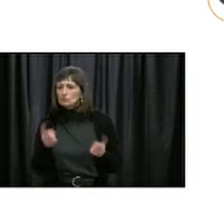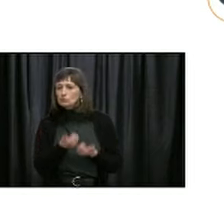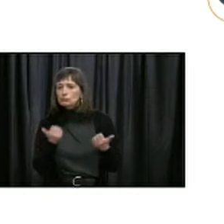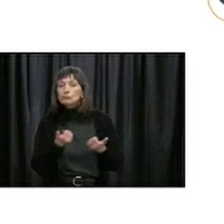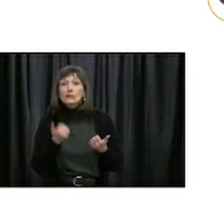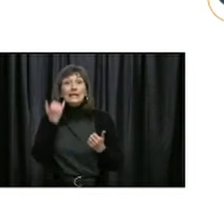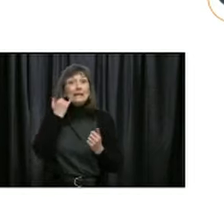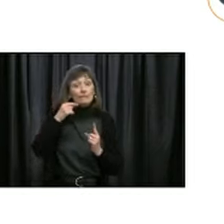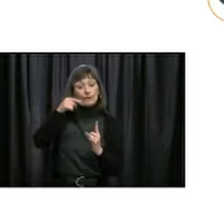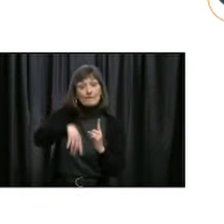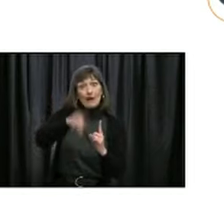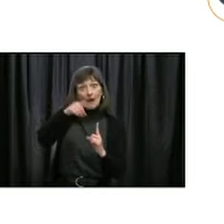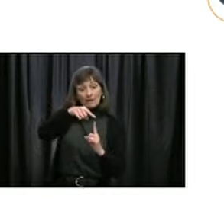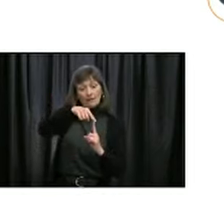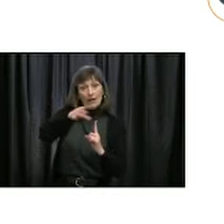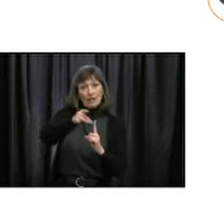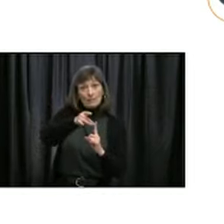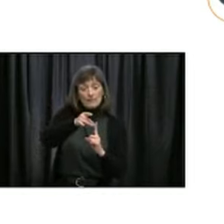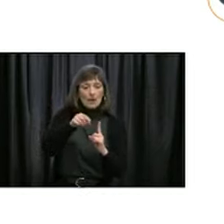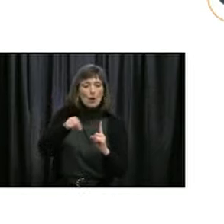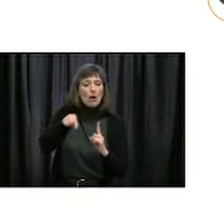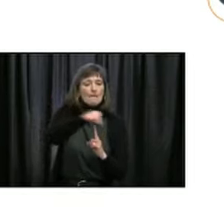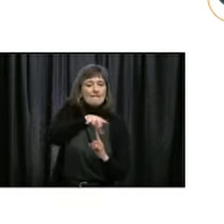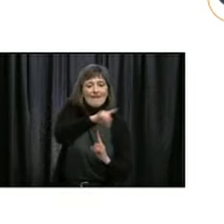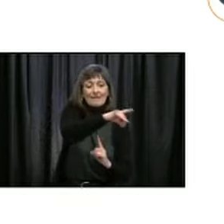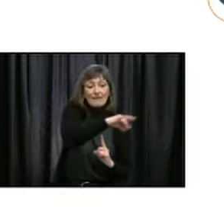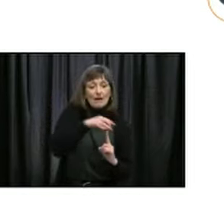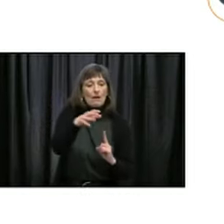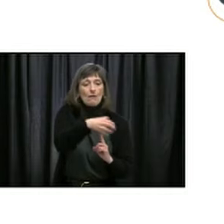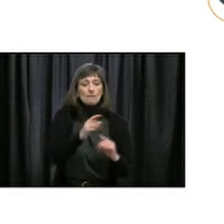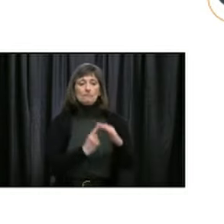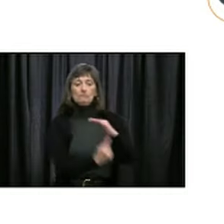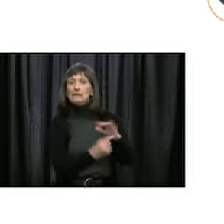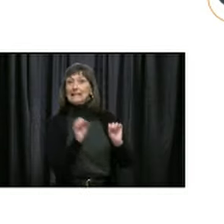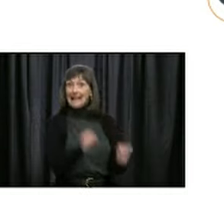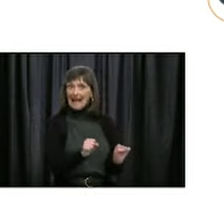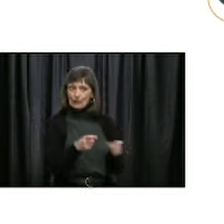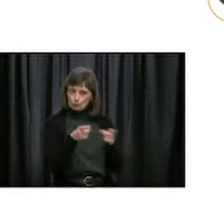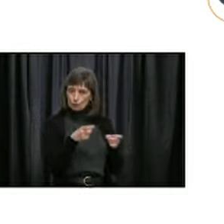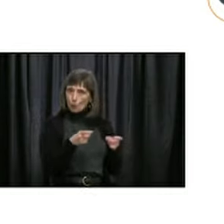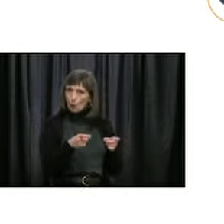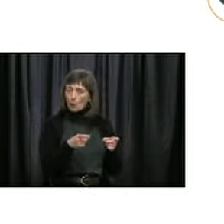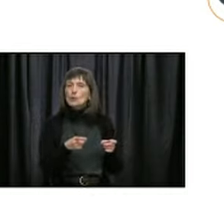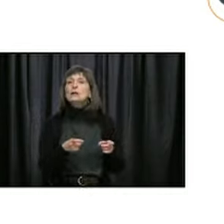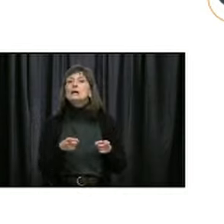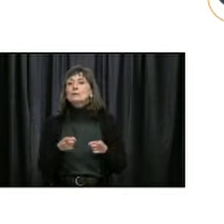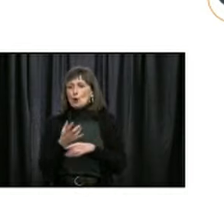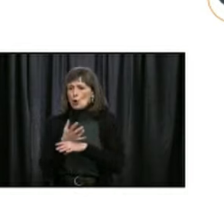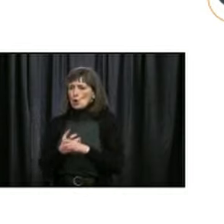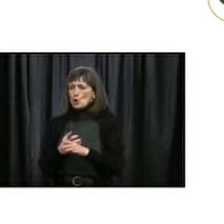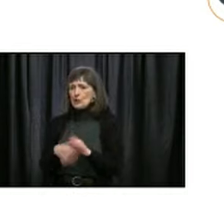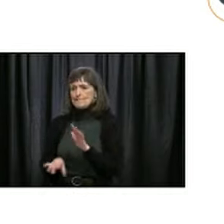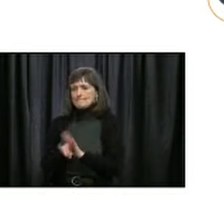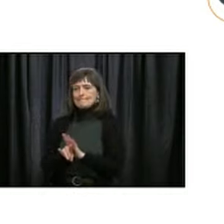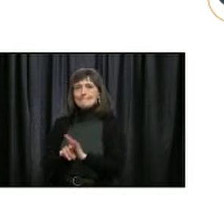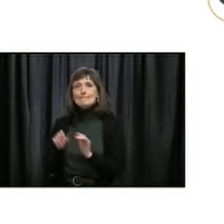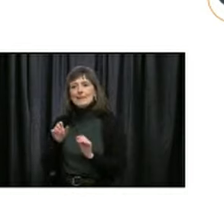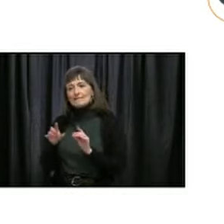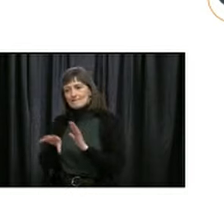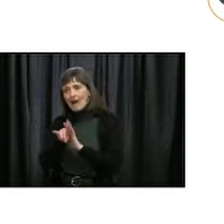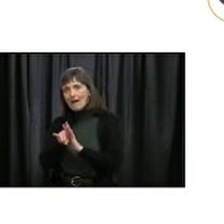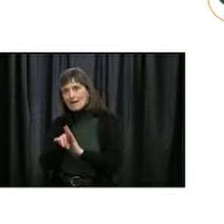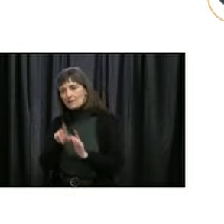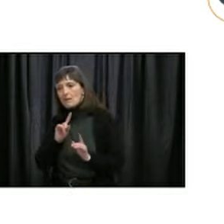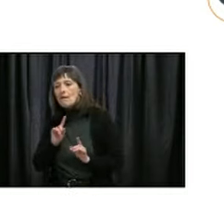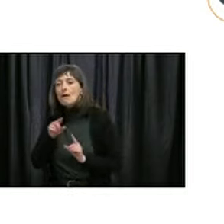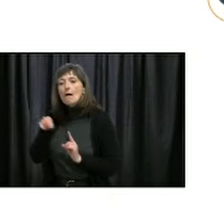and quarantined efficiently, early detection of outbreaks and imported cases are identified and responded to accordingly, then